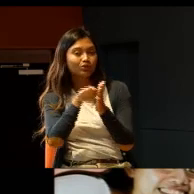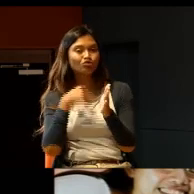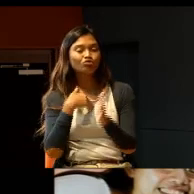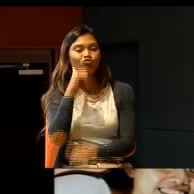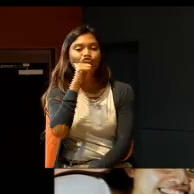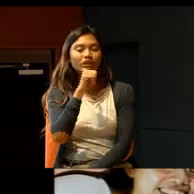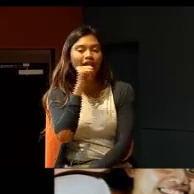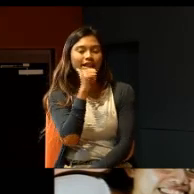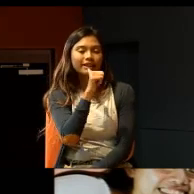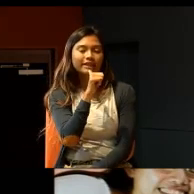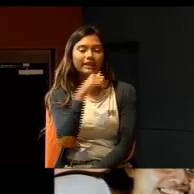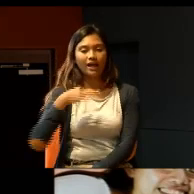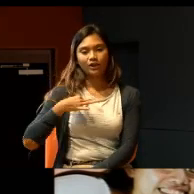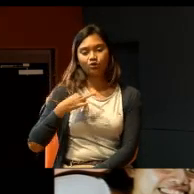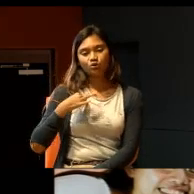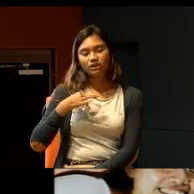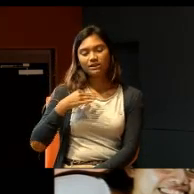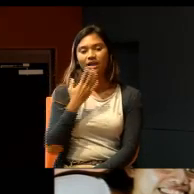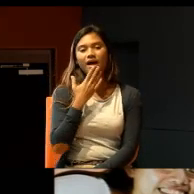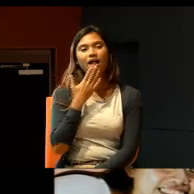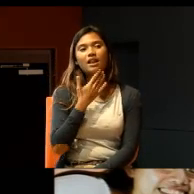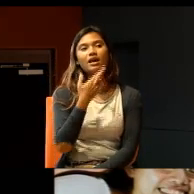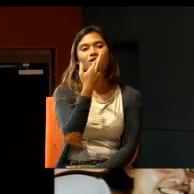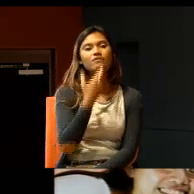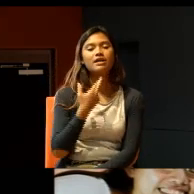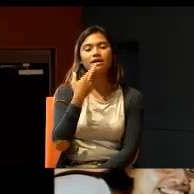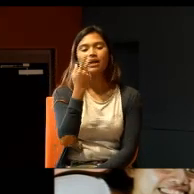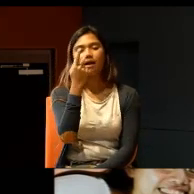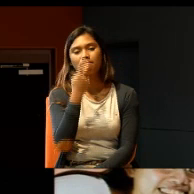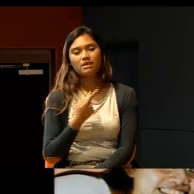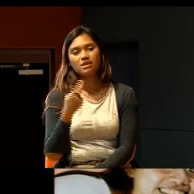blue in the middle. They have been in Delhi for four years.